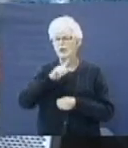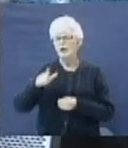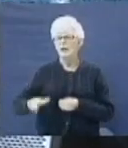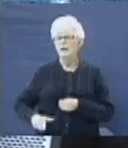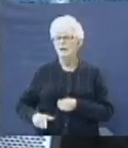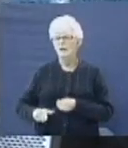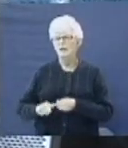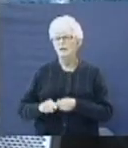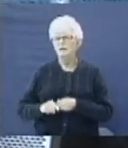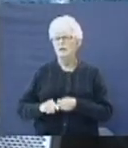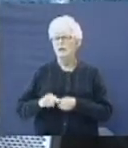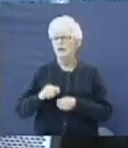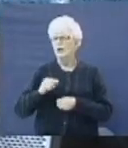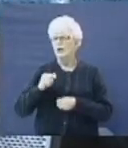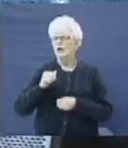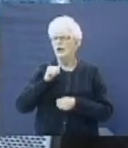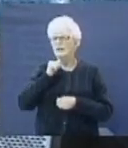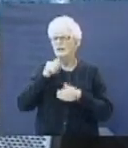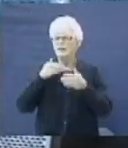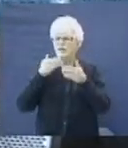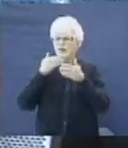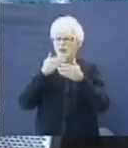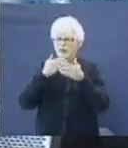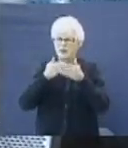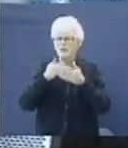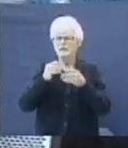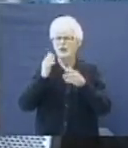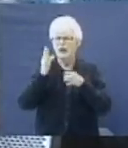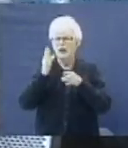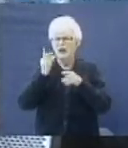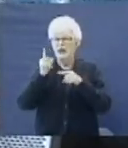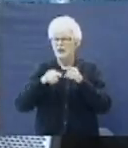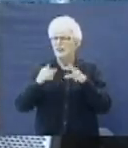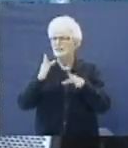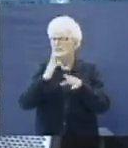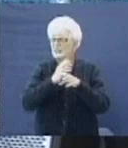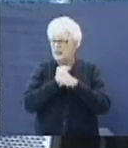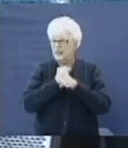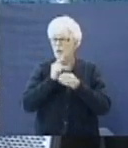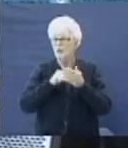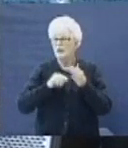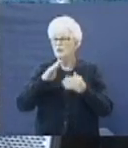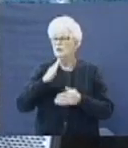Lord, I don't even want to come close. God, I couldn't take what Job took.